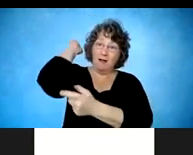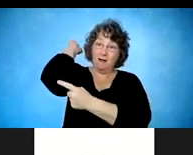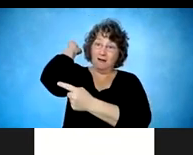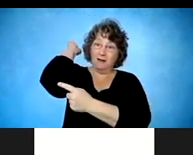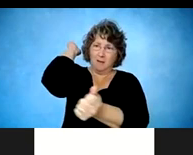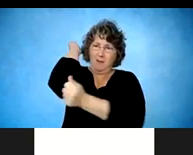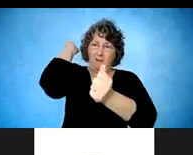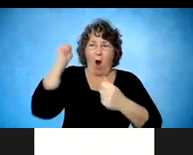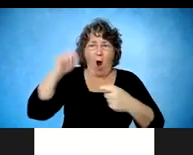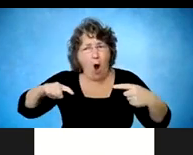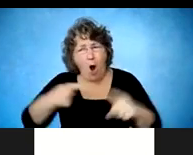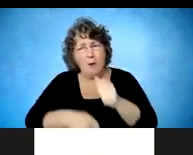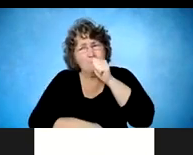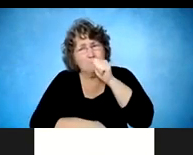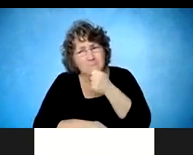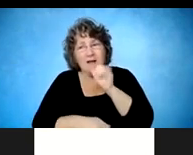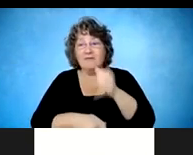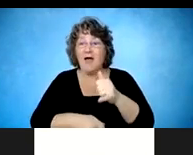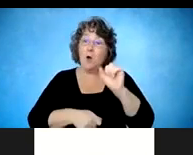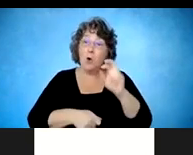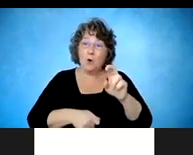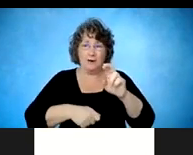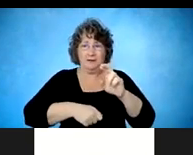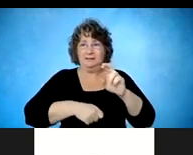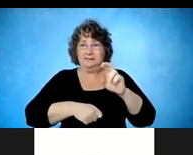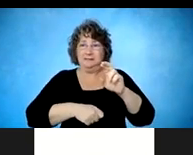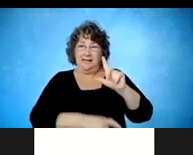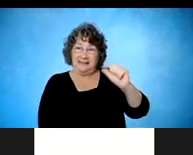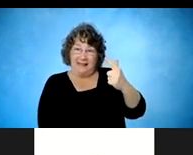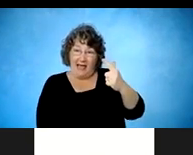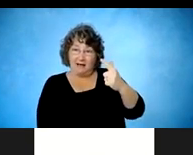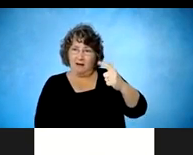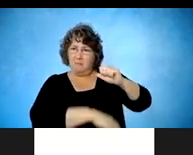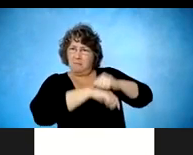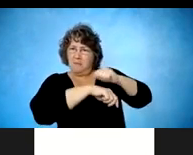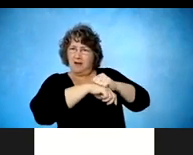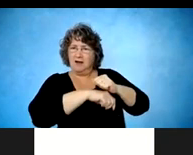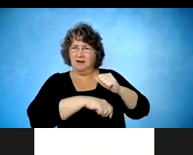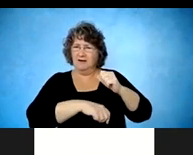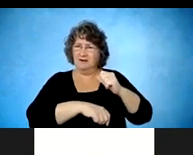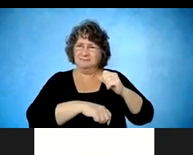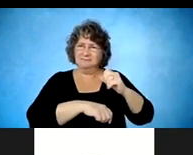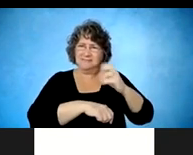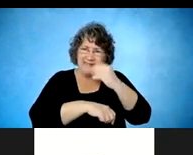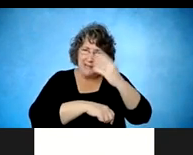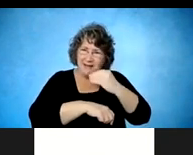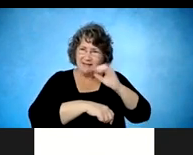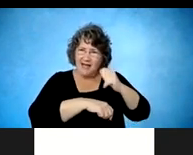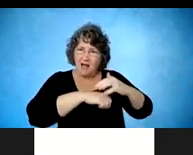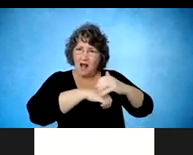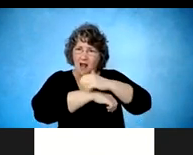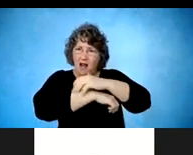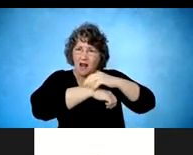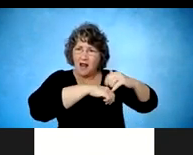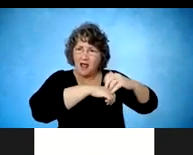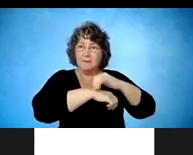possibly could impact them. And that's not that's just some numbness and tingling. This is severe pain that impacts so many